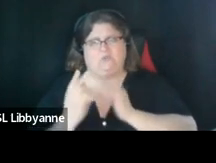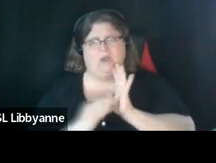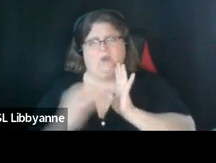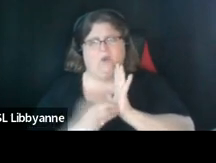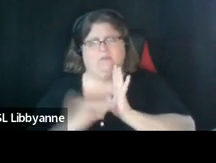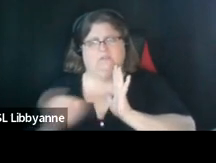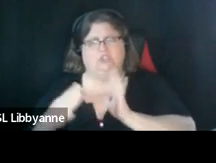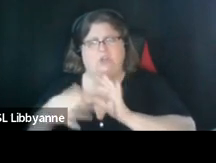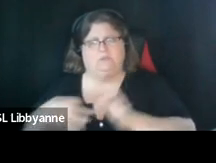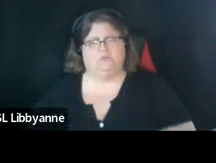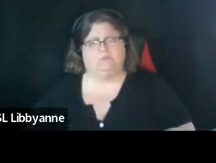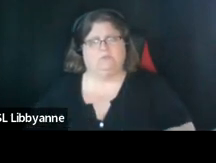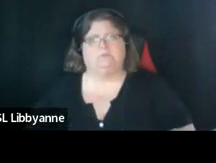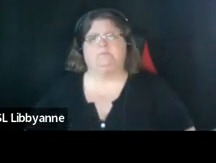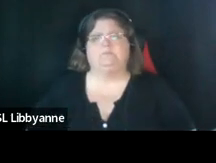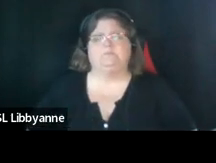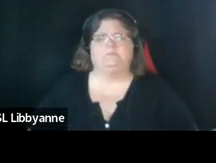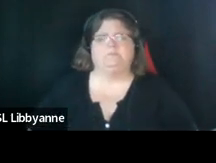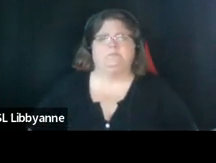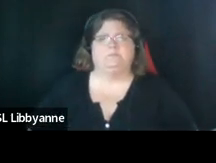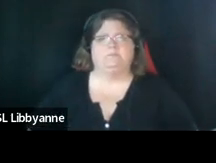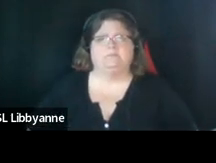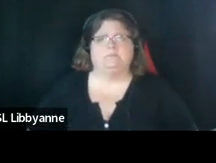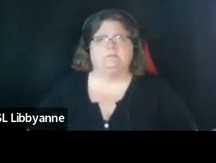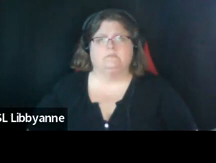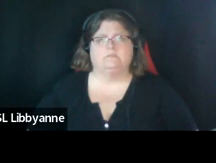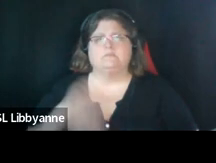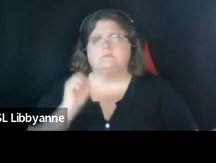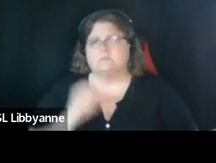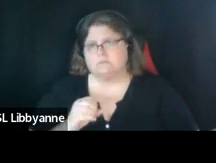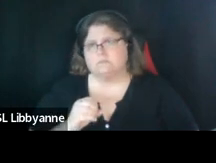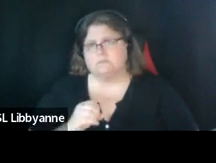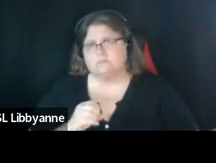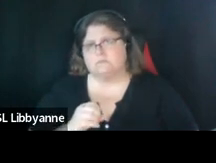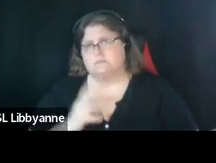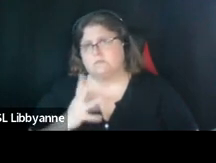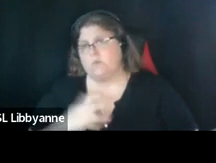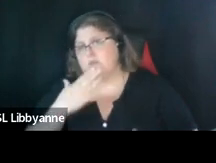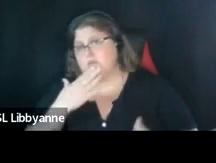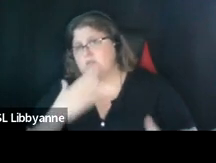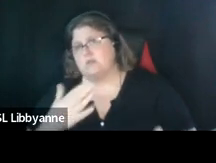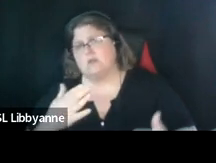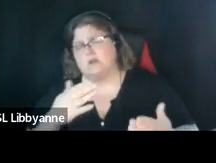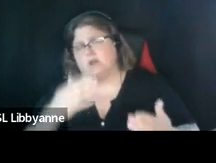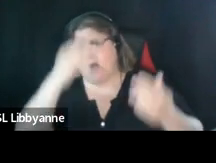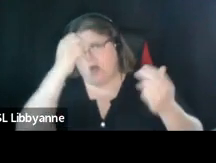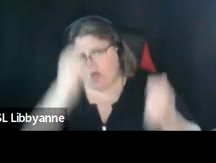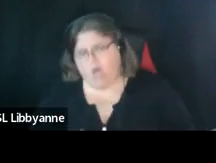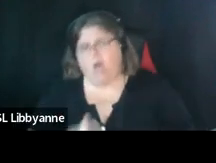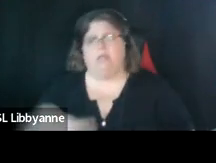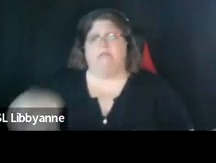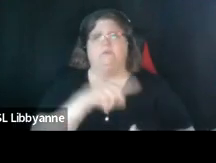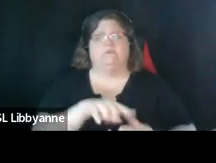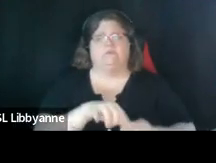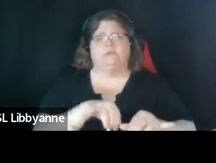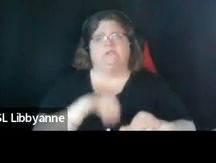description so um i want to thank all of you for for for for staying with